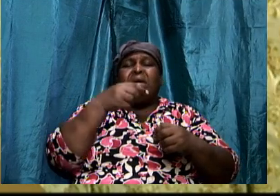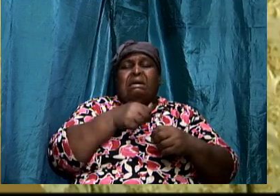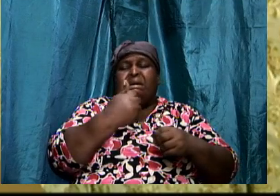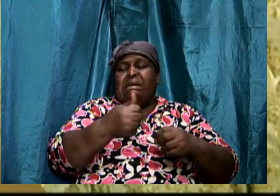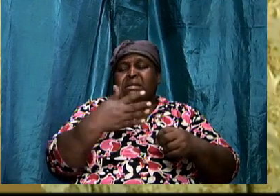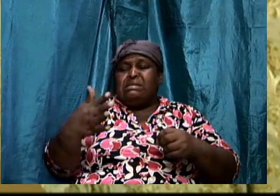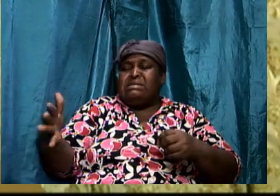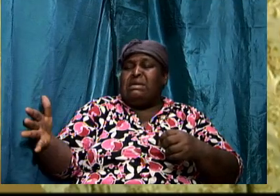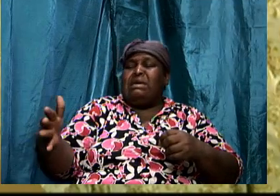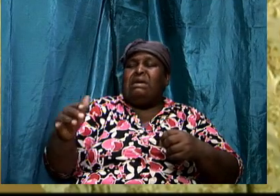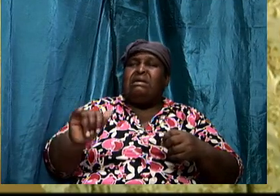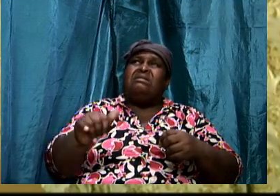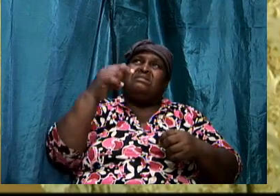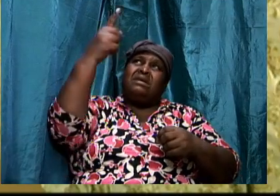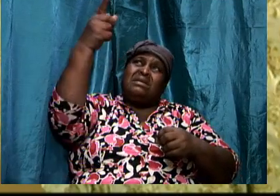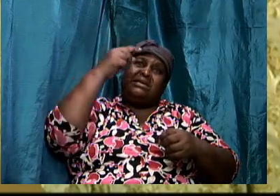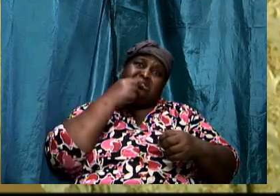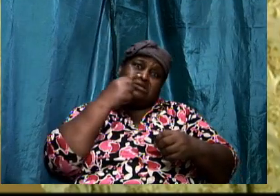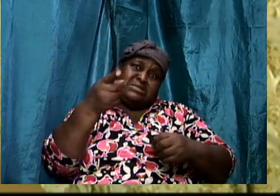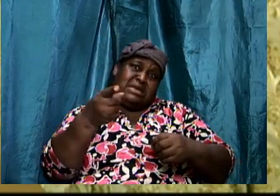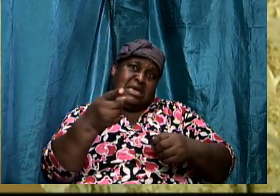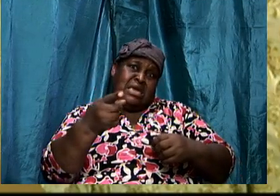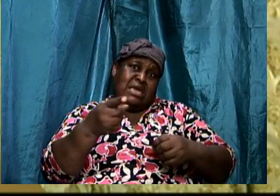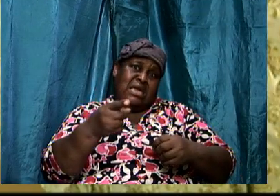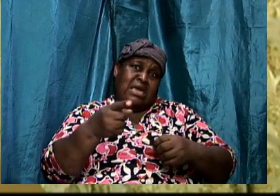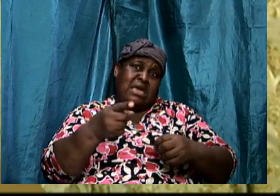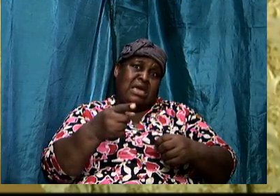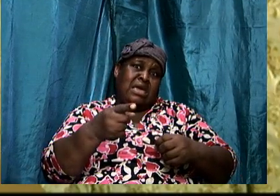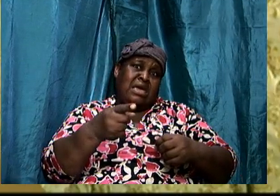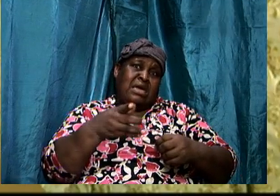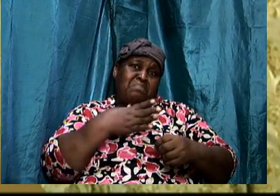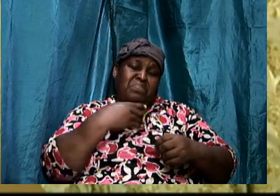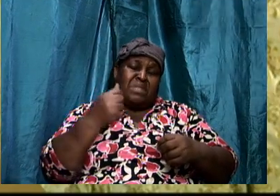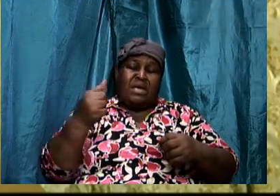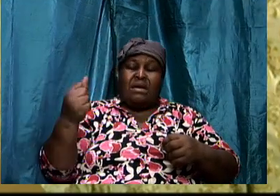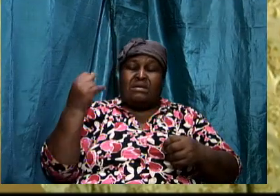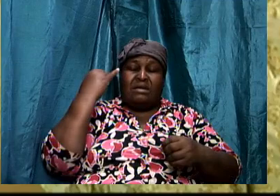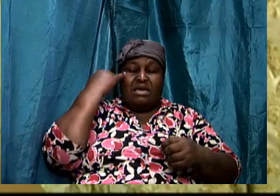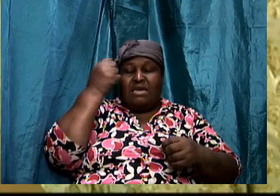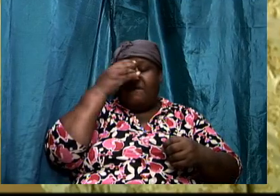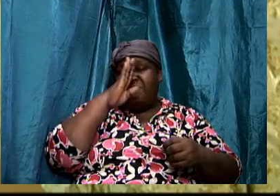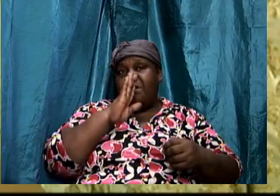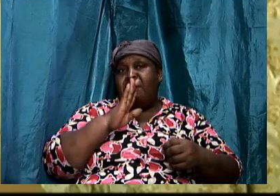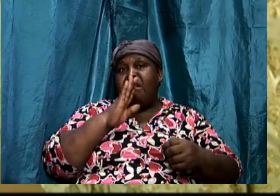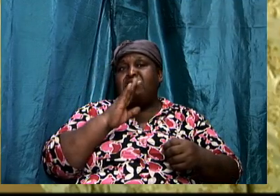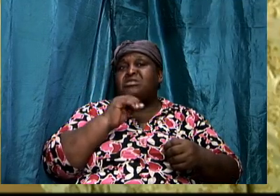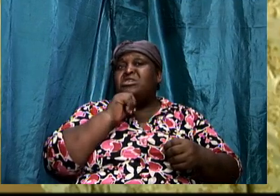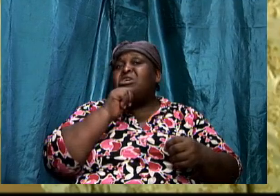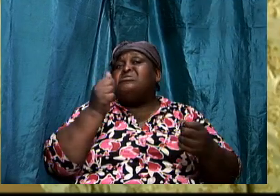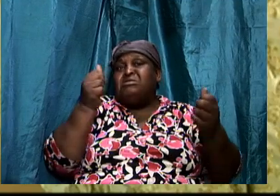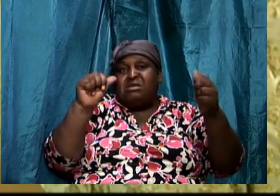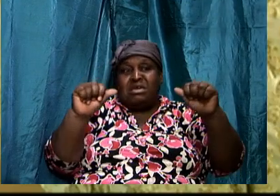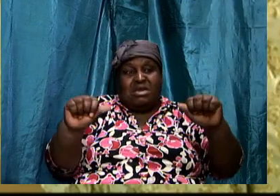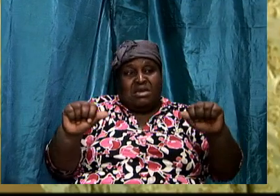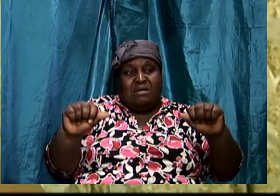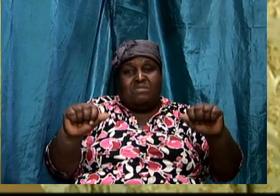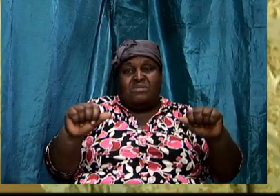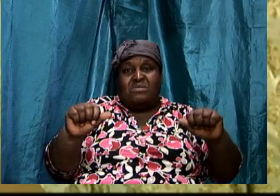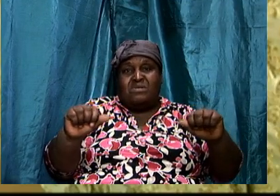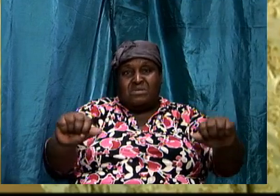He says. And if He's unable to do that, He cannot be God. So that His Word